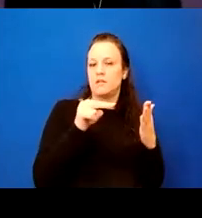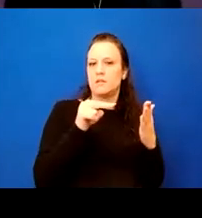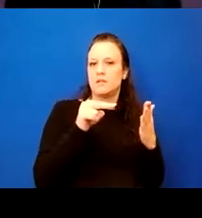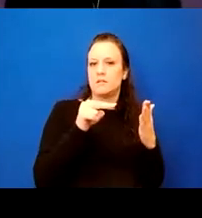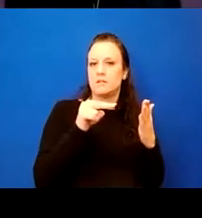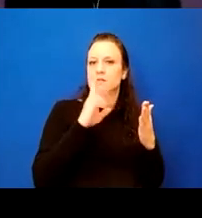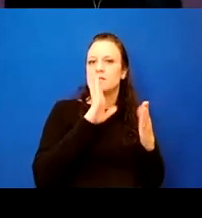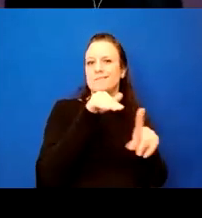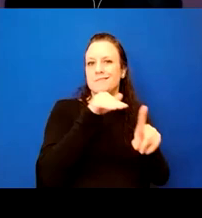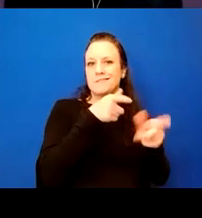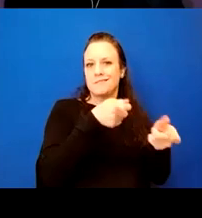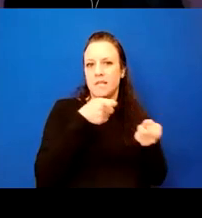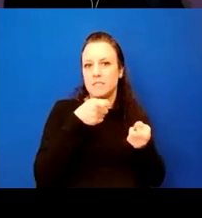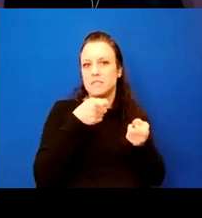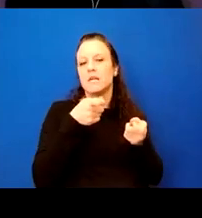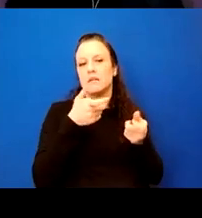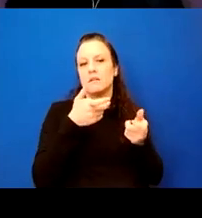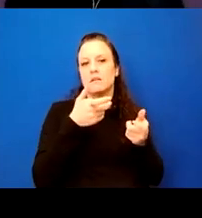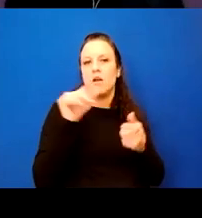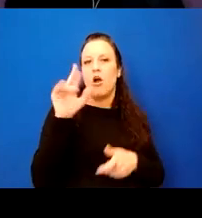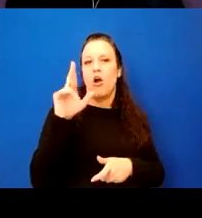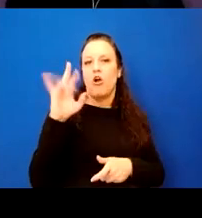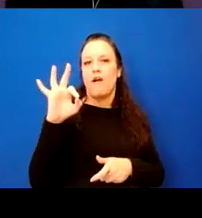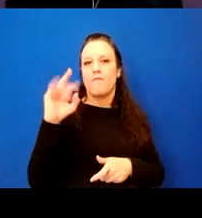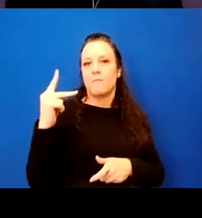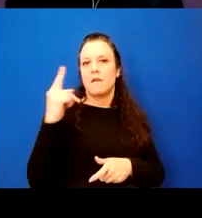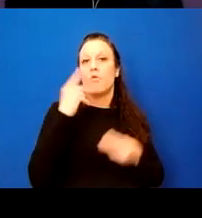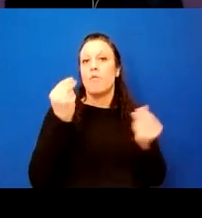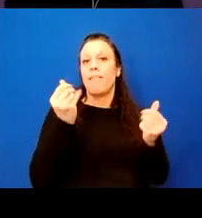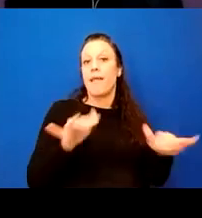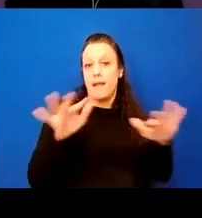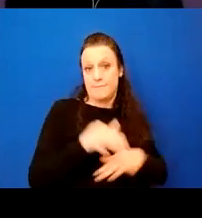soliciting, uh, the, uh, RFPs for the, uh, for the land.